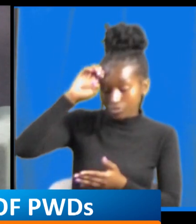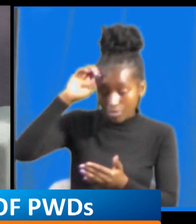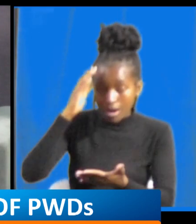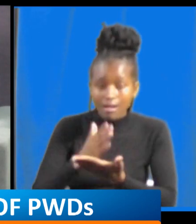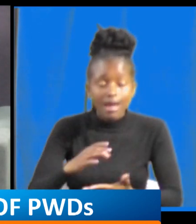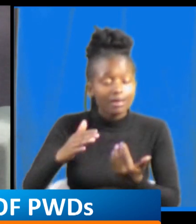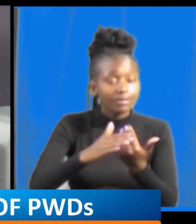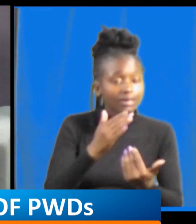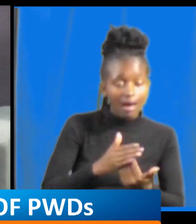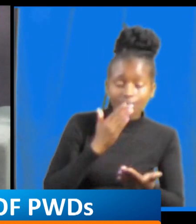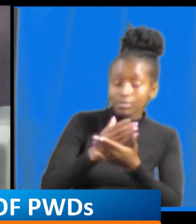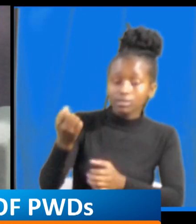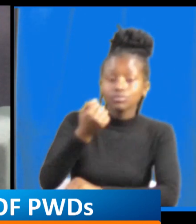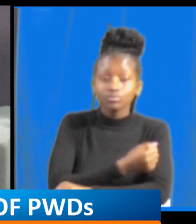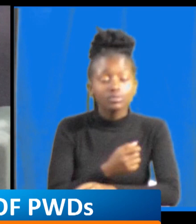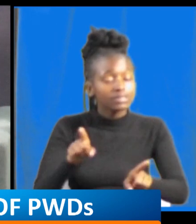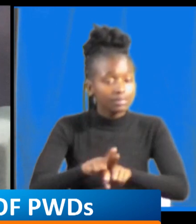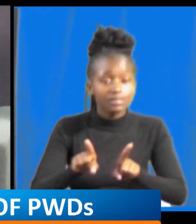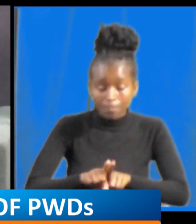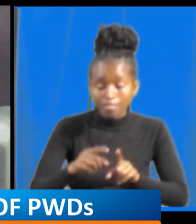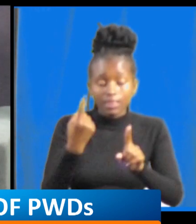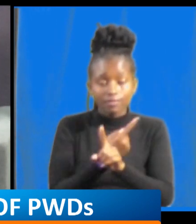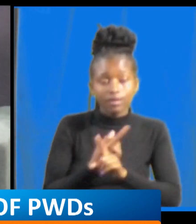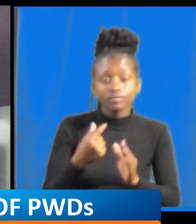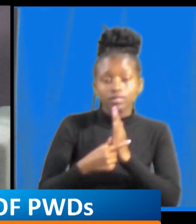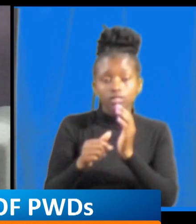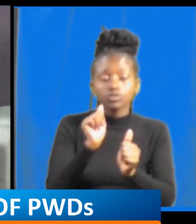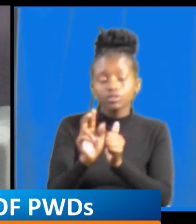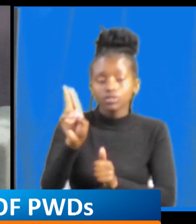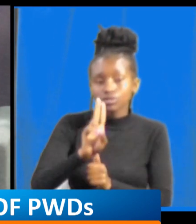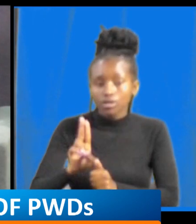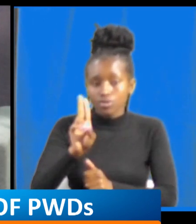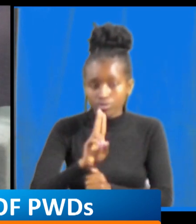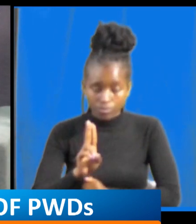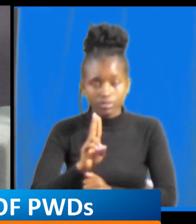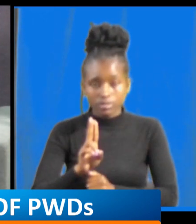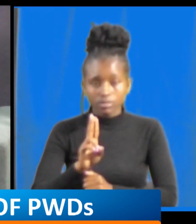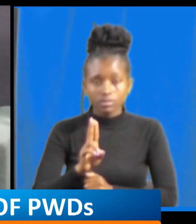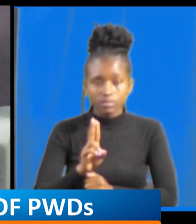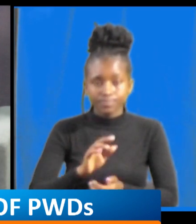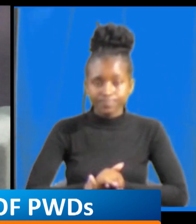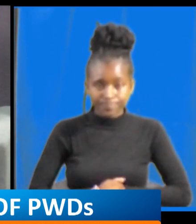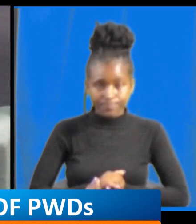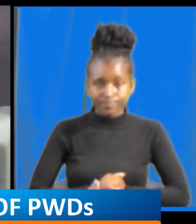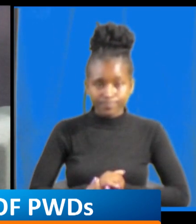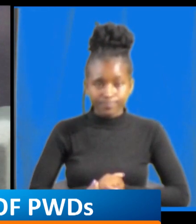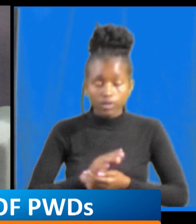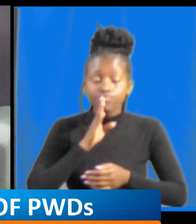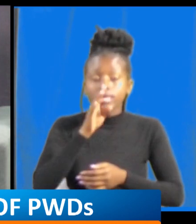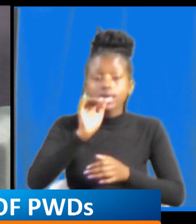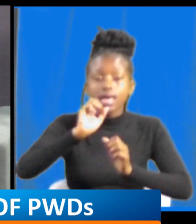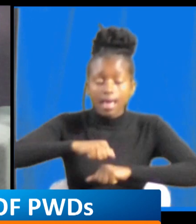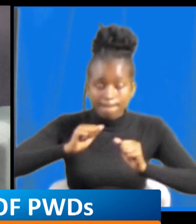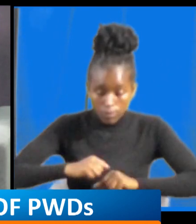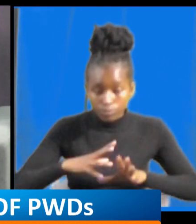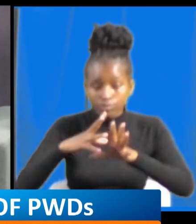right care and the right skills that their child will need to to like be able to be part of